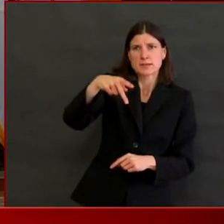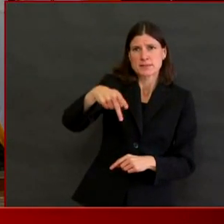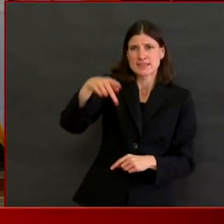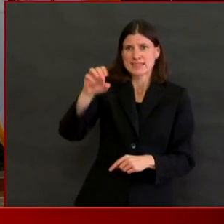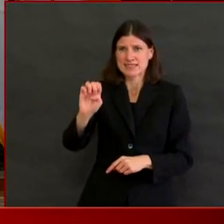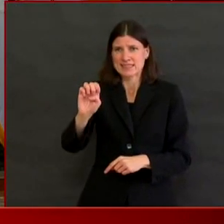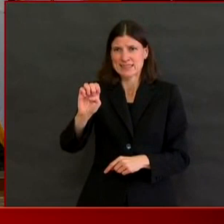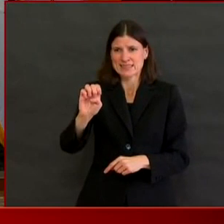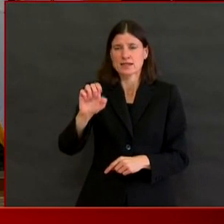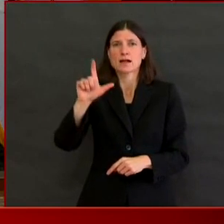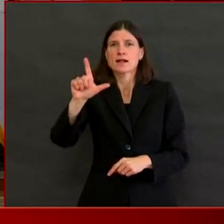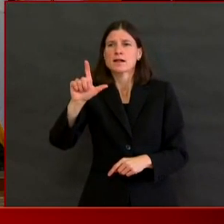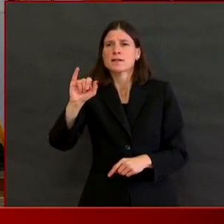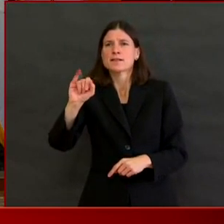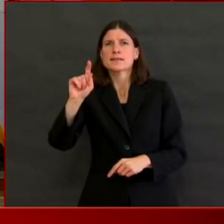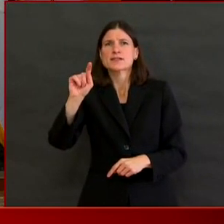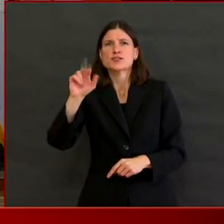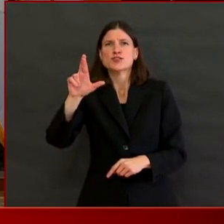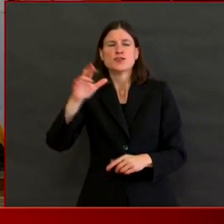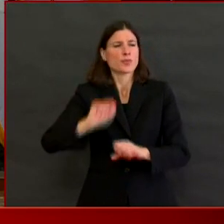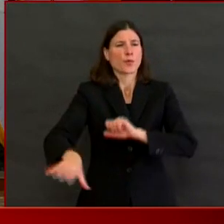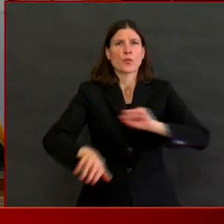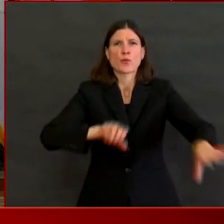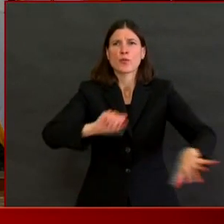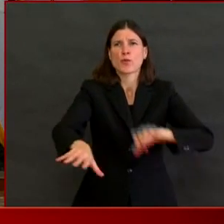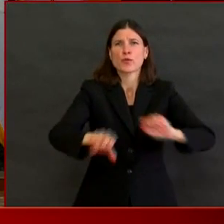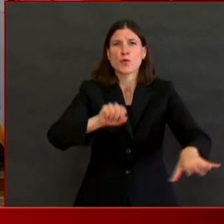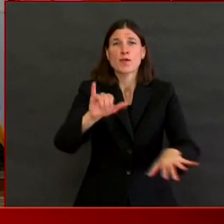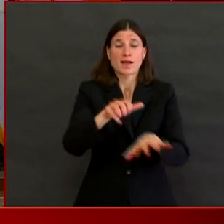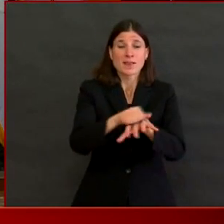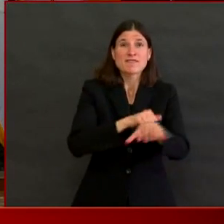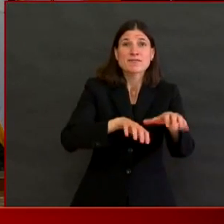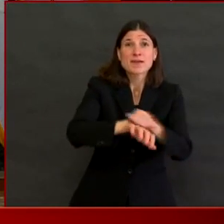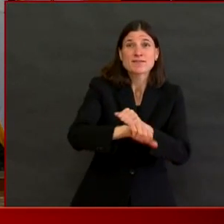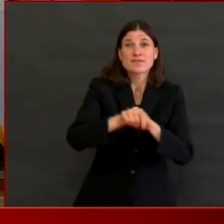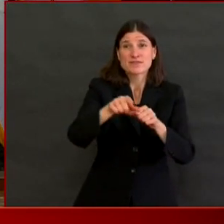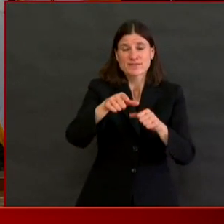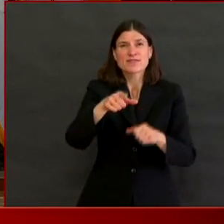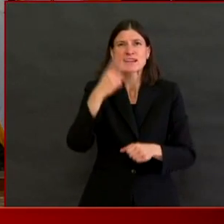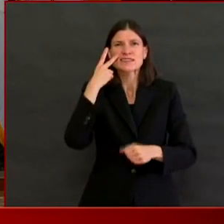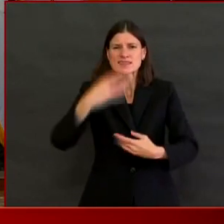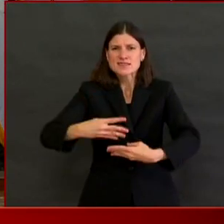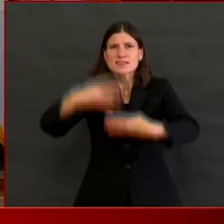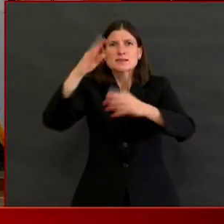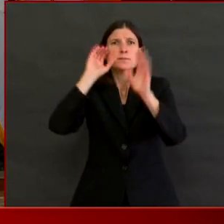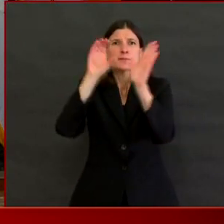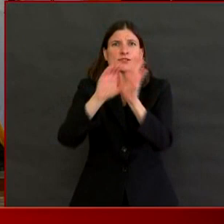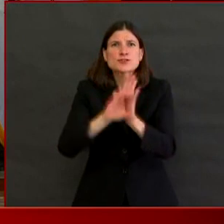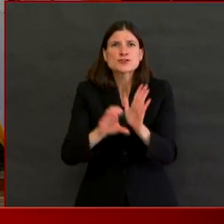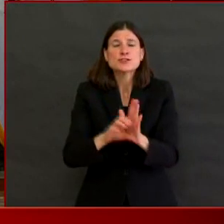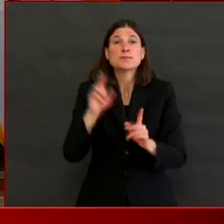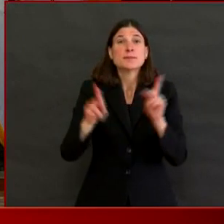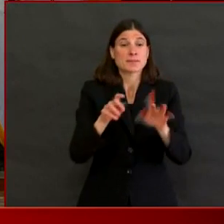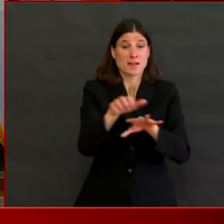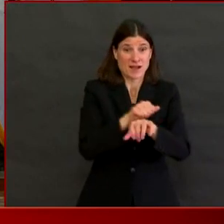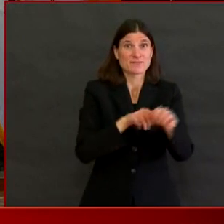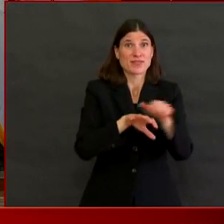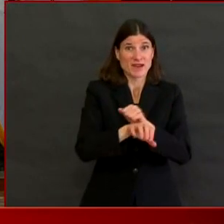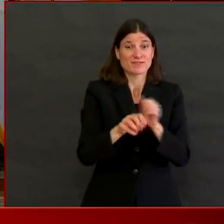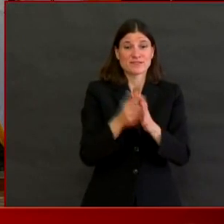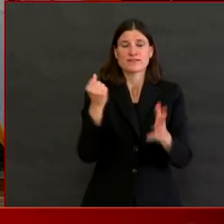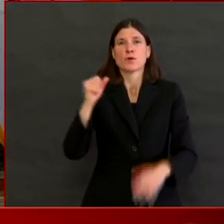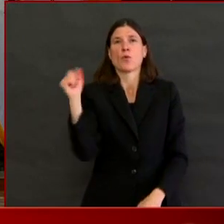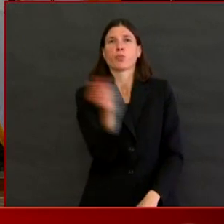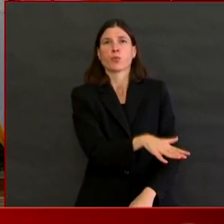of personal protective equipment. But just because it's happening everywhere does not mean it should happen